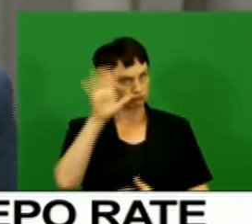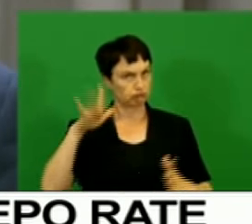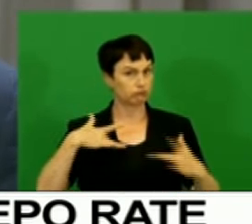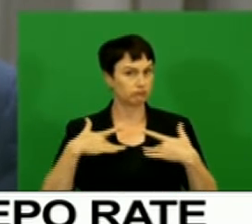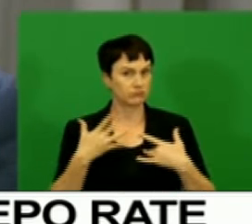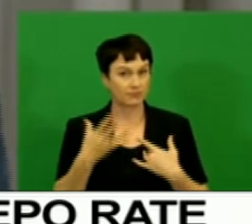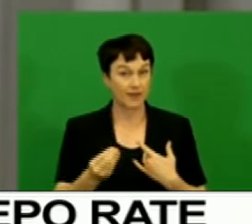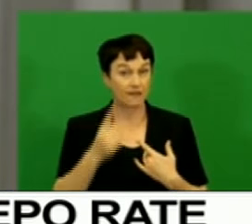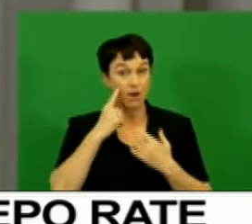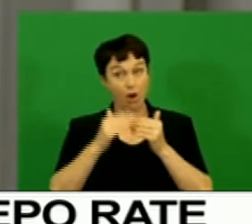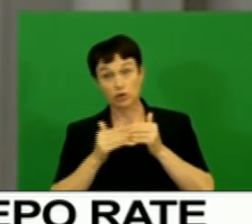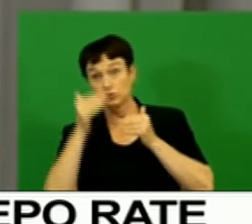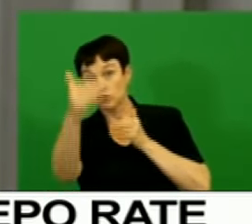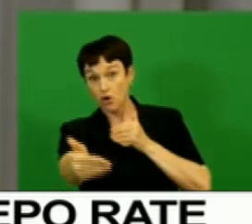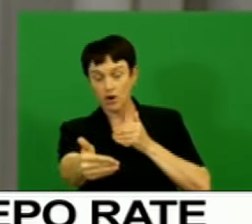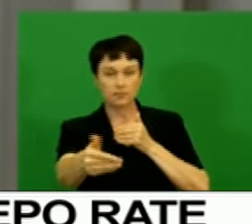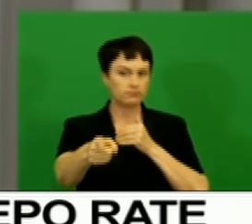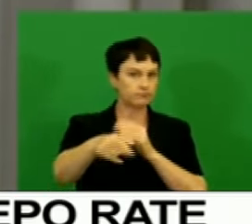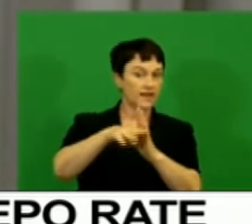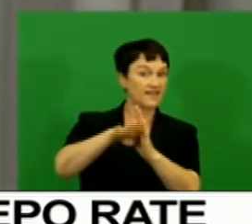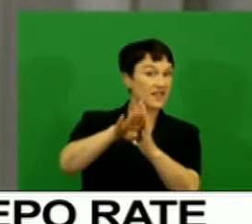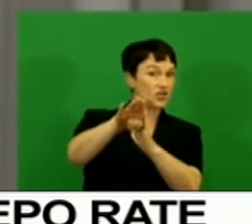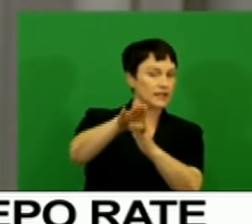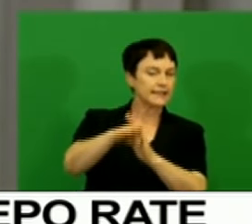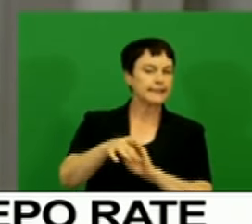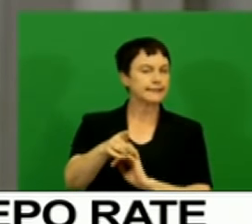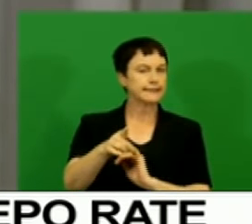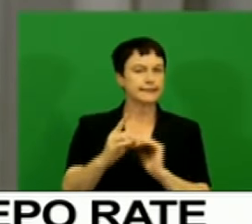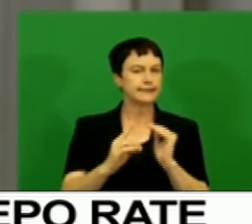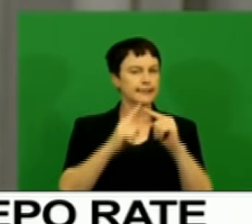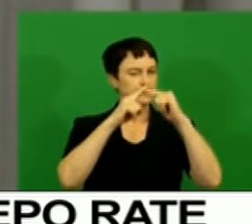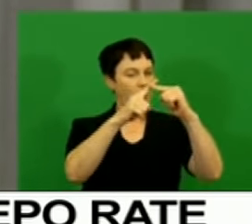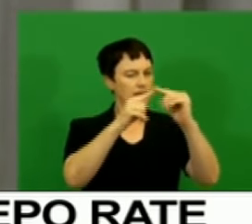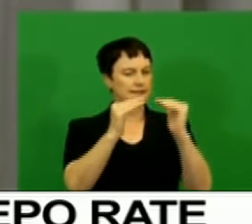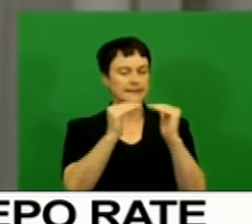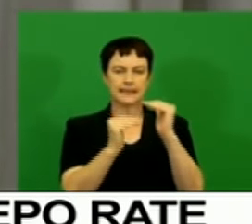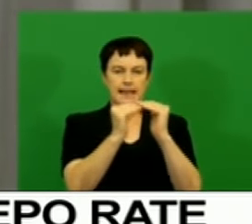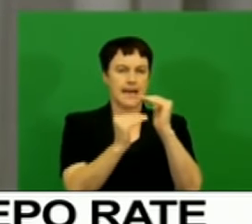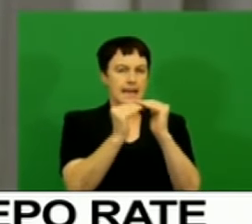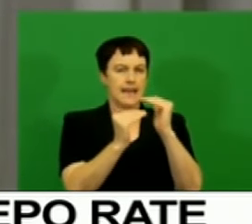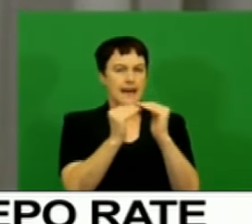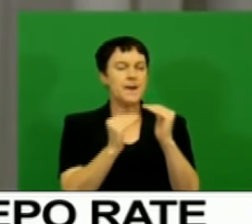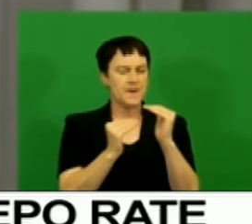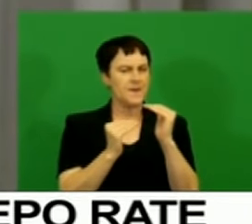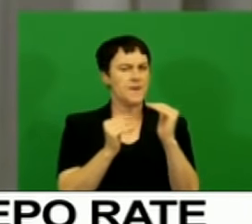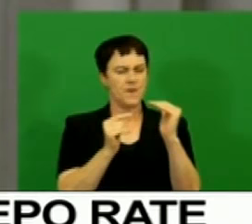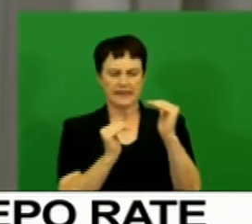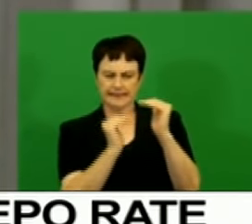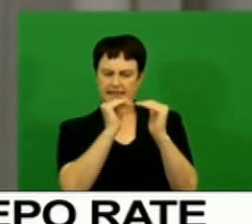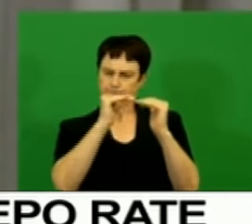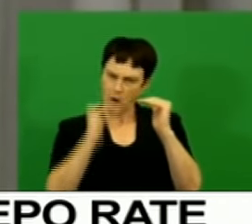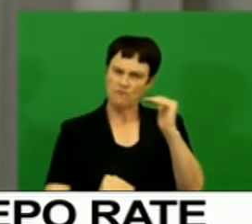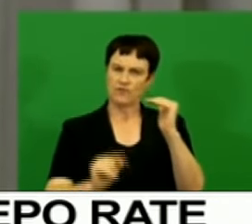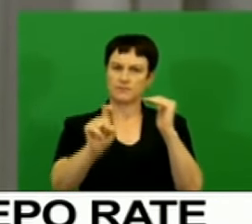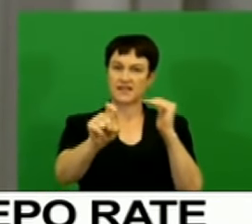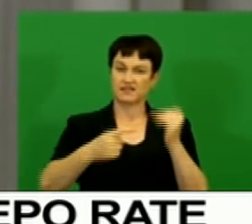longer-term inflation trajectory continues to be uncomfortably close to the upper end of the target range. The MPC retains